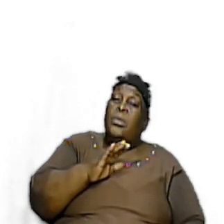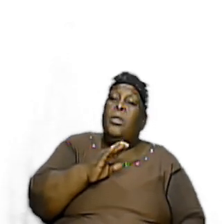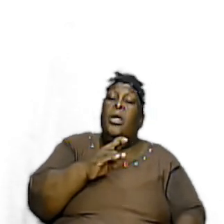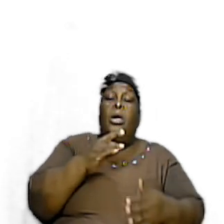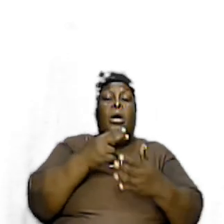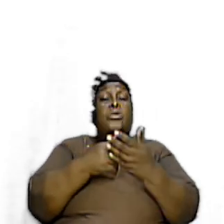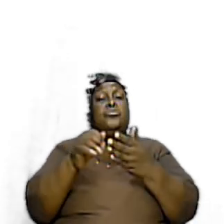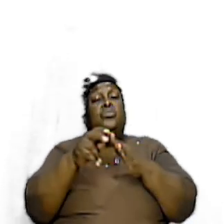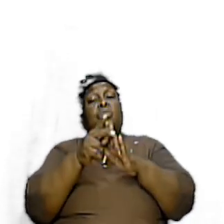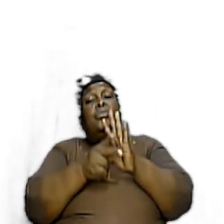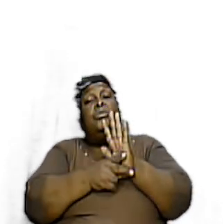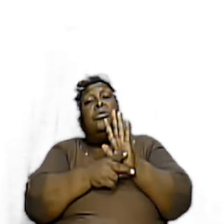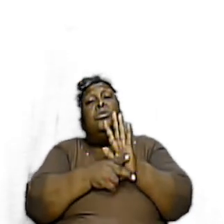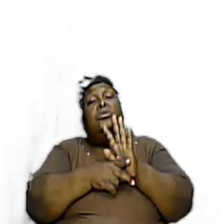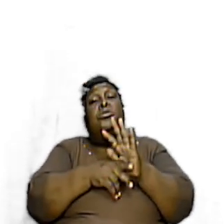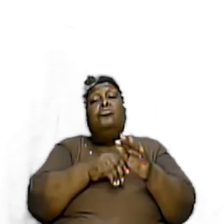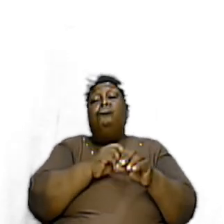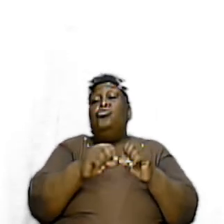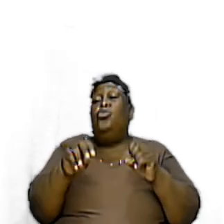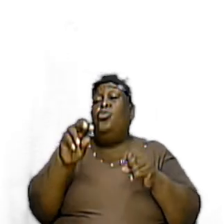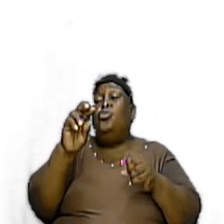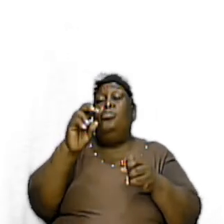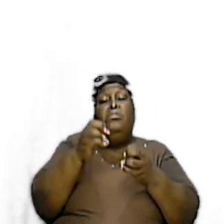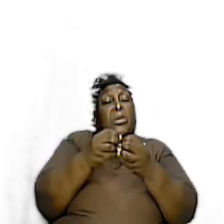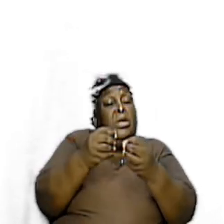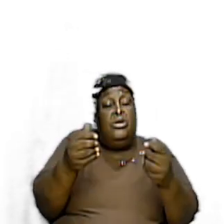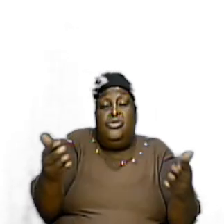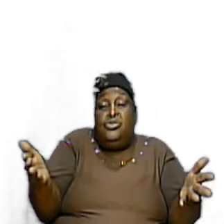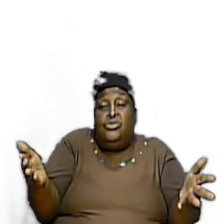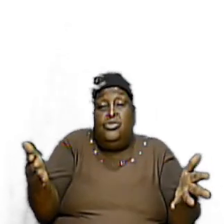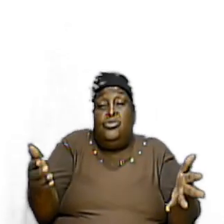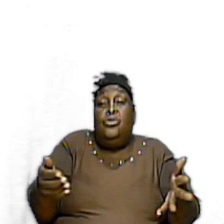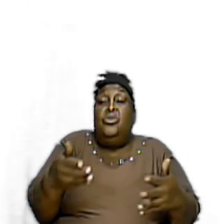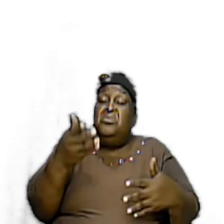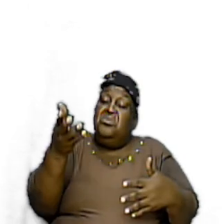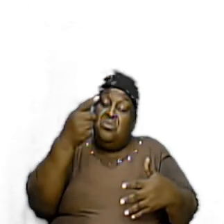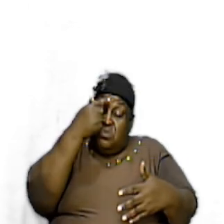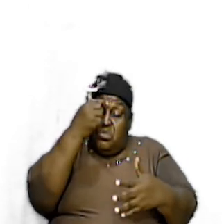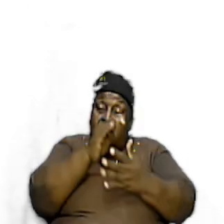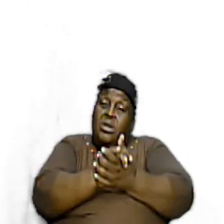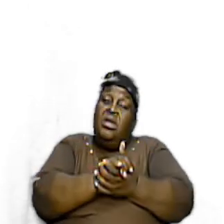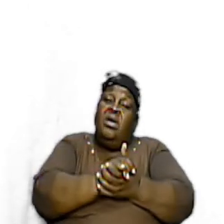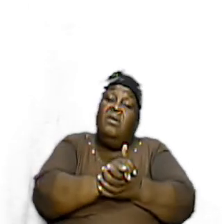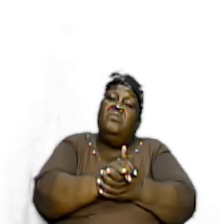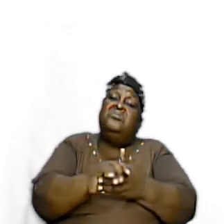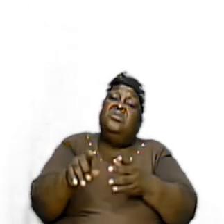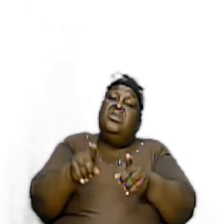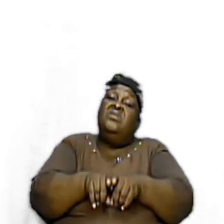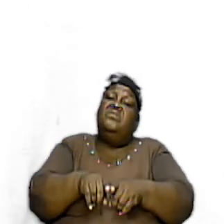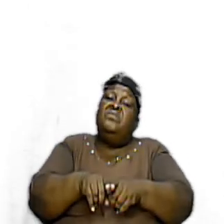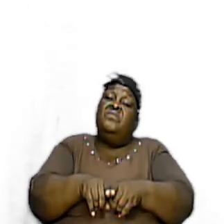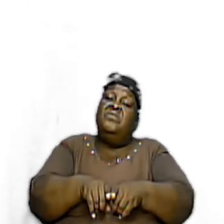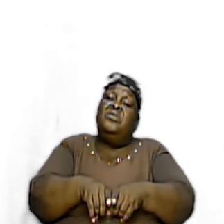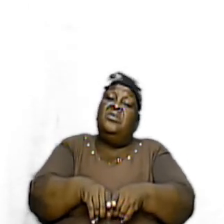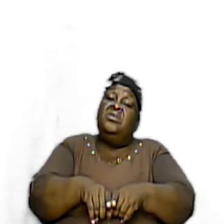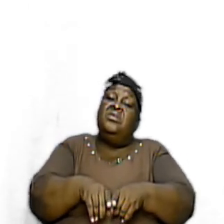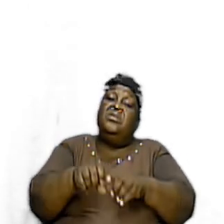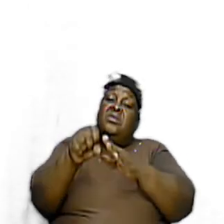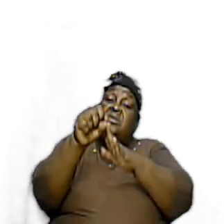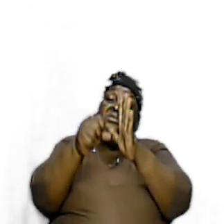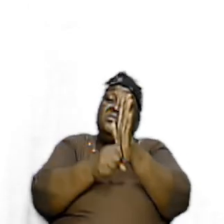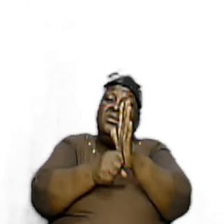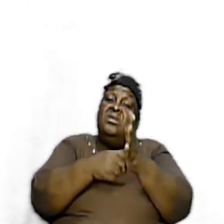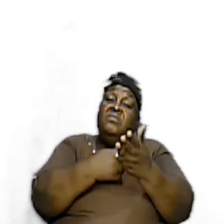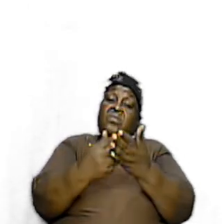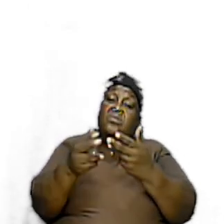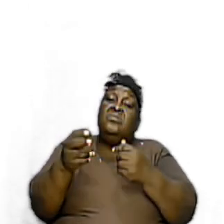holiness As I said earlier Does not diminish Those that believe That Is a different Standard of holiness Today Than it